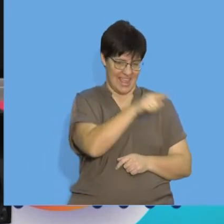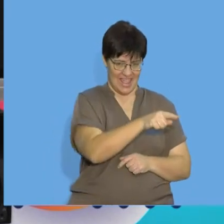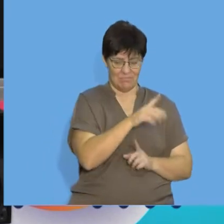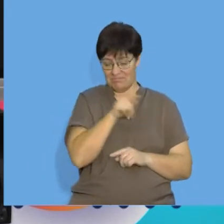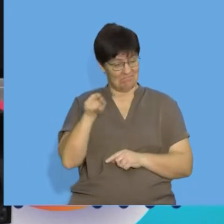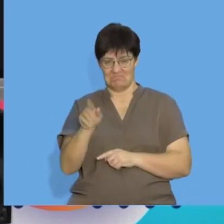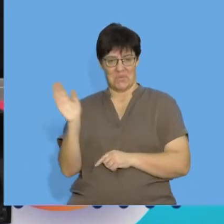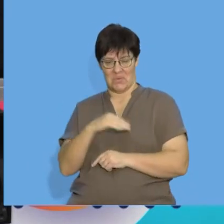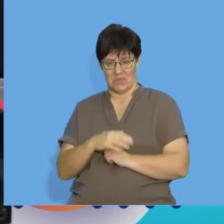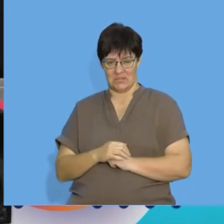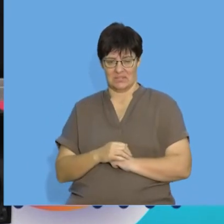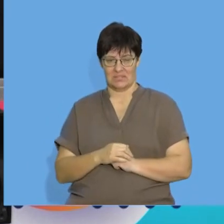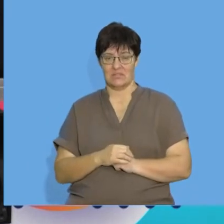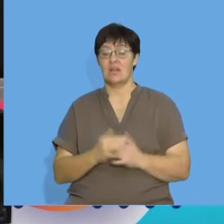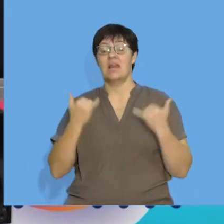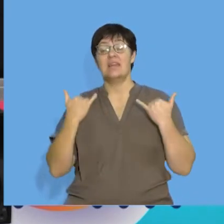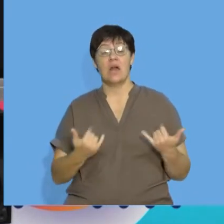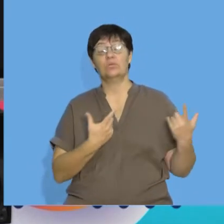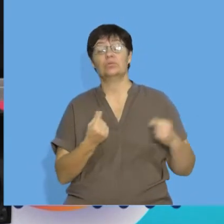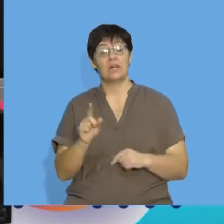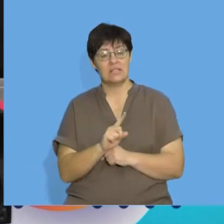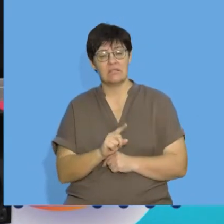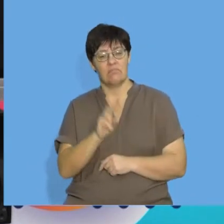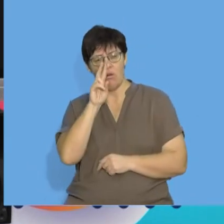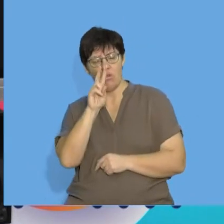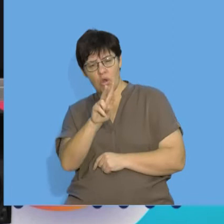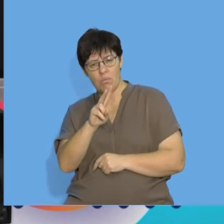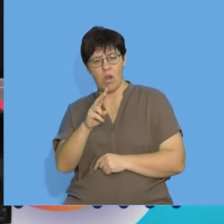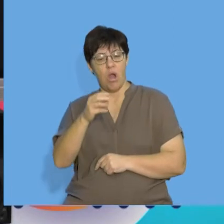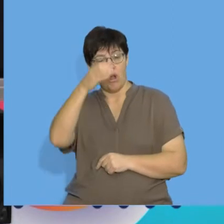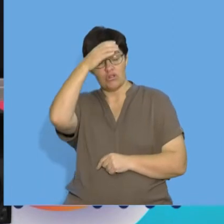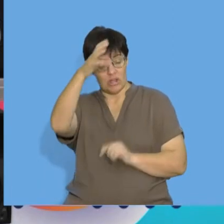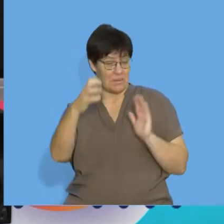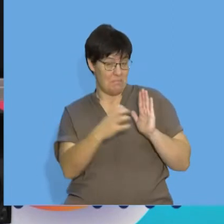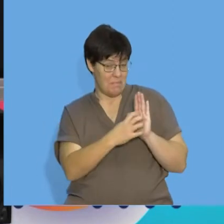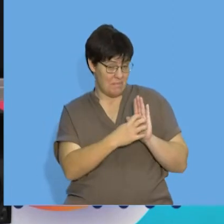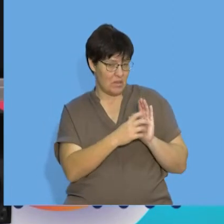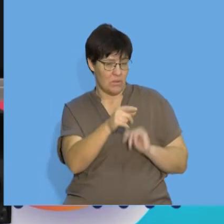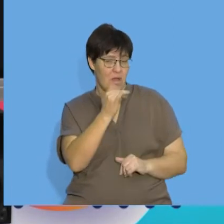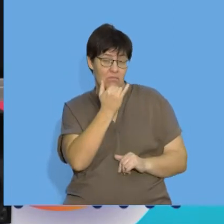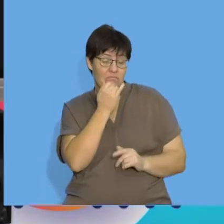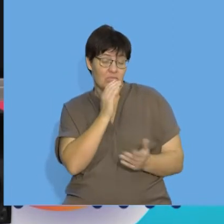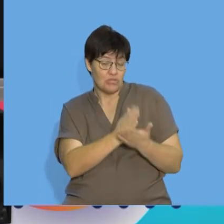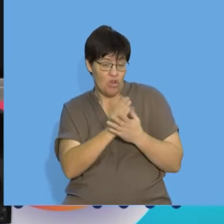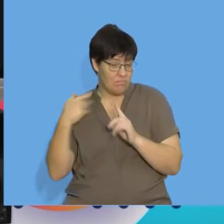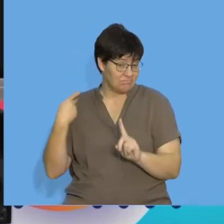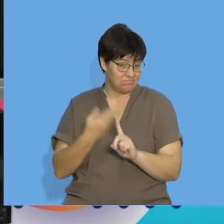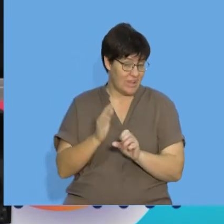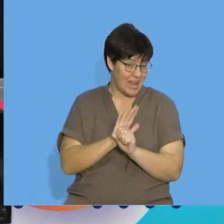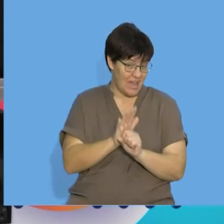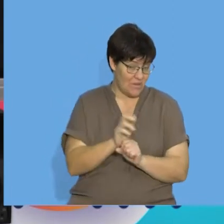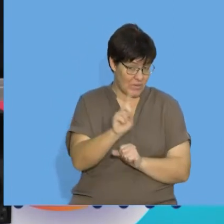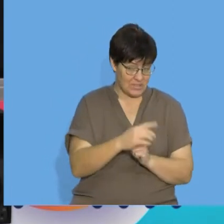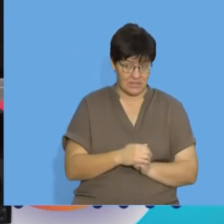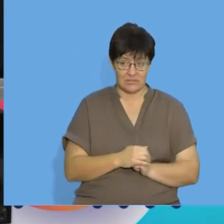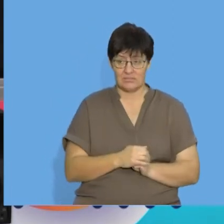it is not a quadratic pattern. So, what I'm going to do with you now is I'm going to look at the concept map with you just to make sure you're happy with what